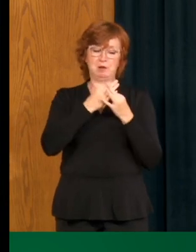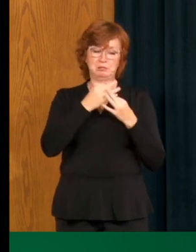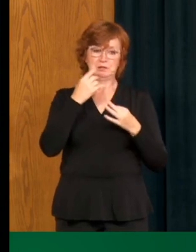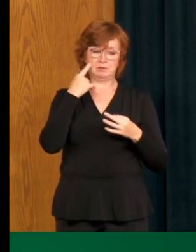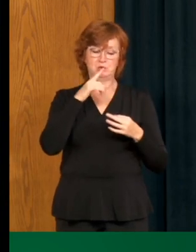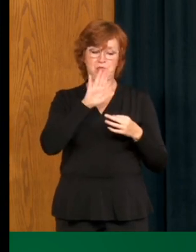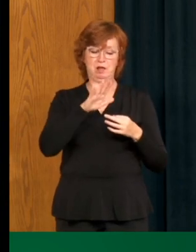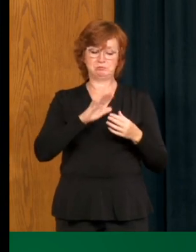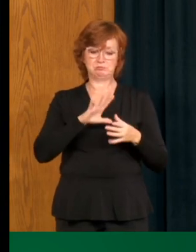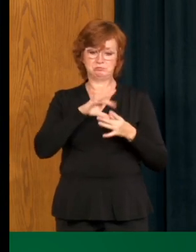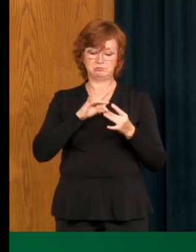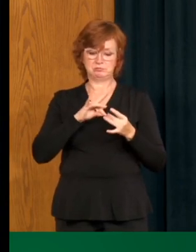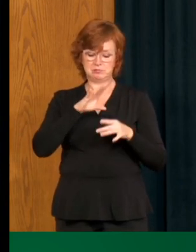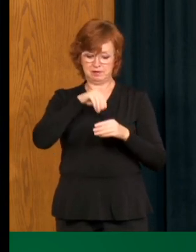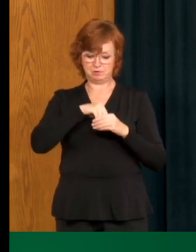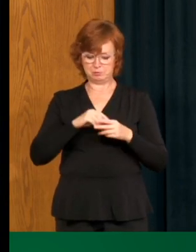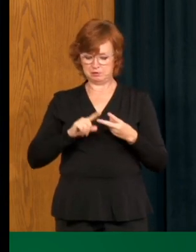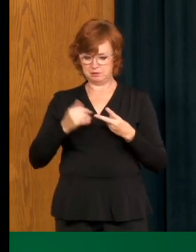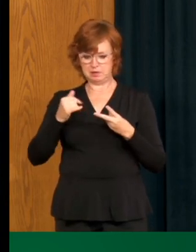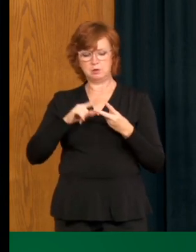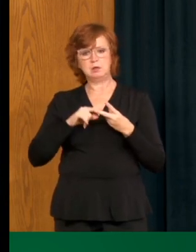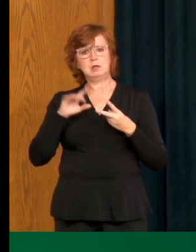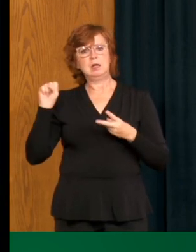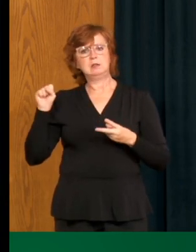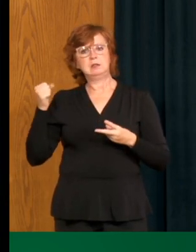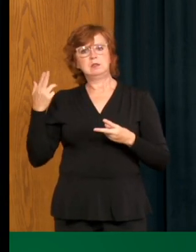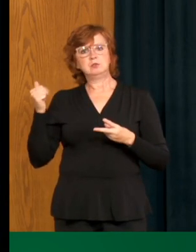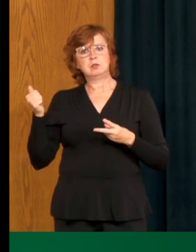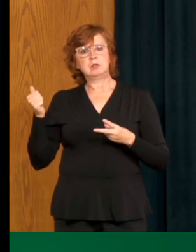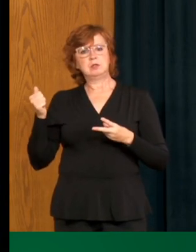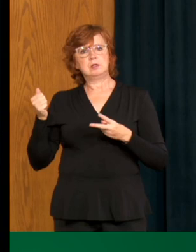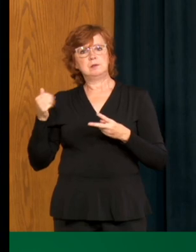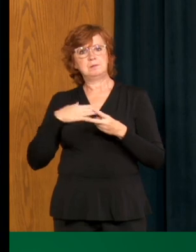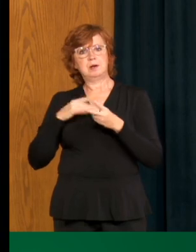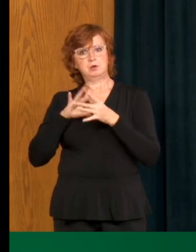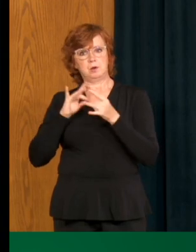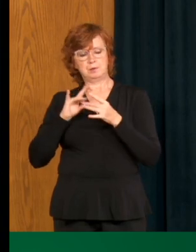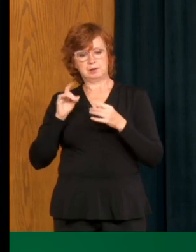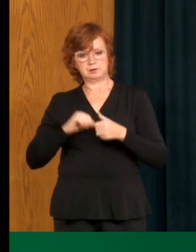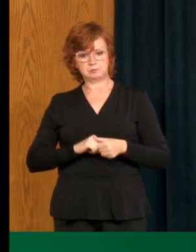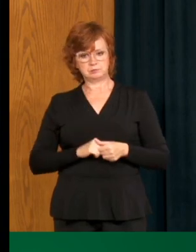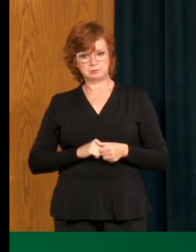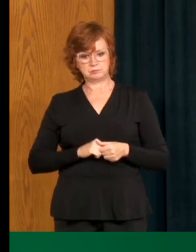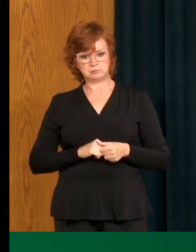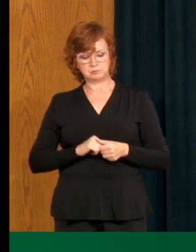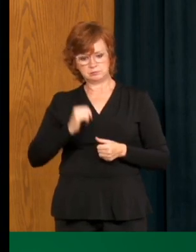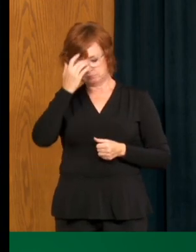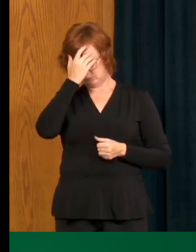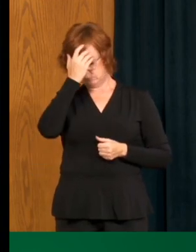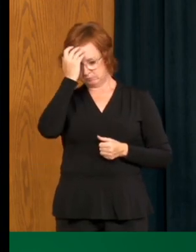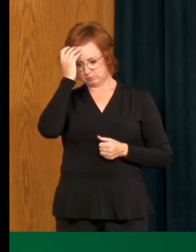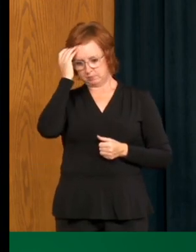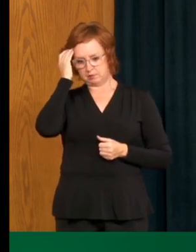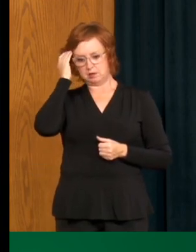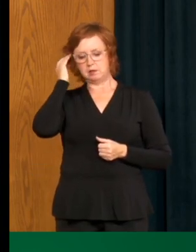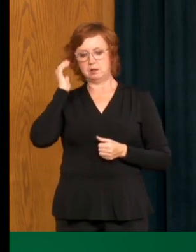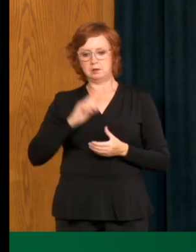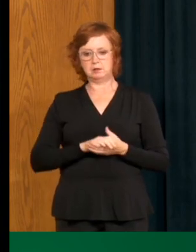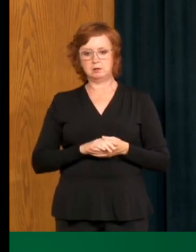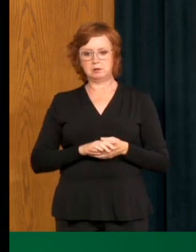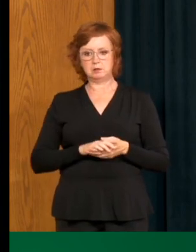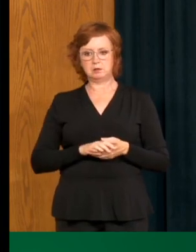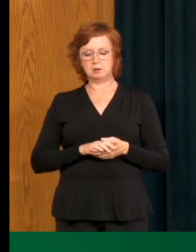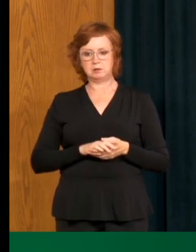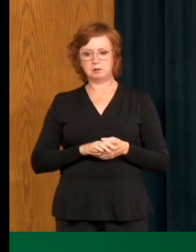I'd just like to make a comment or two on the outreach that the SHA is making and the severity of the situation that we are working our way through.